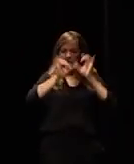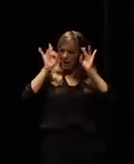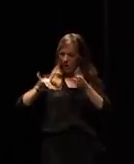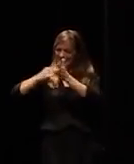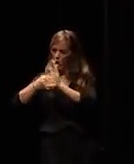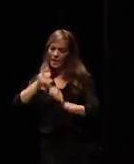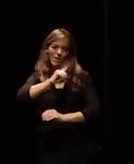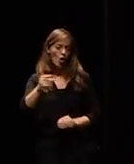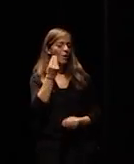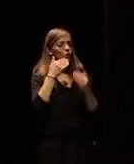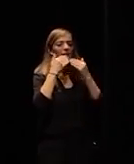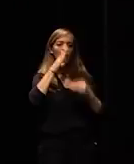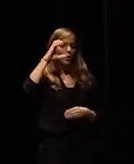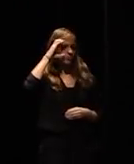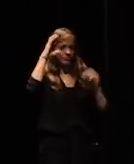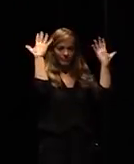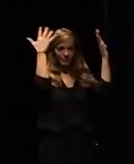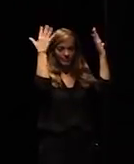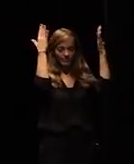applause applause